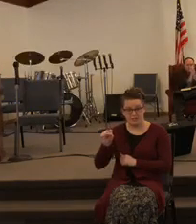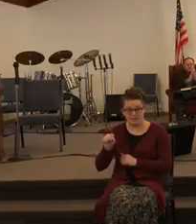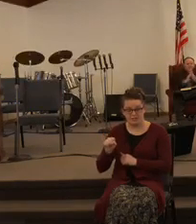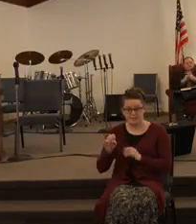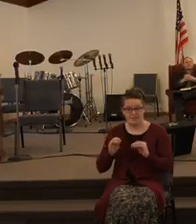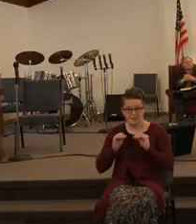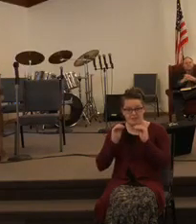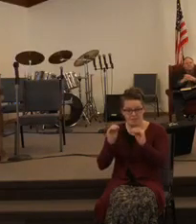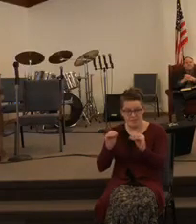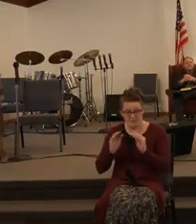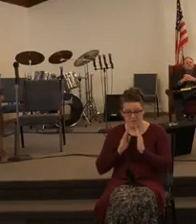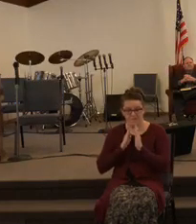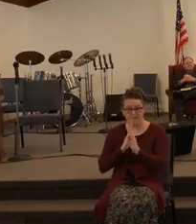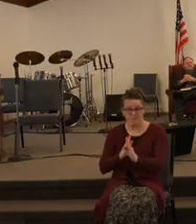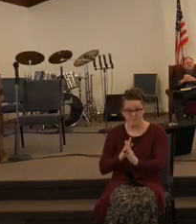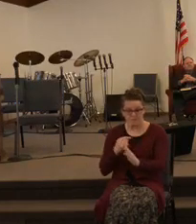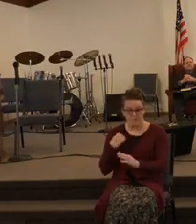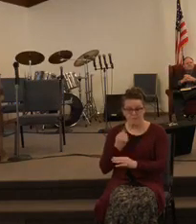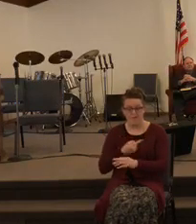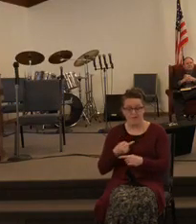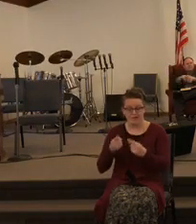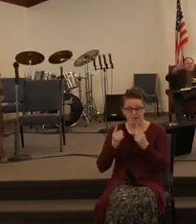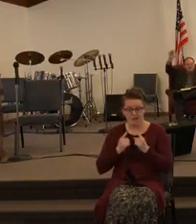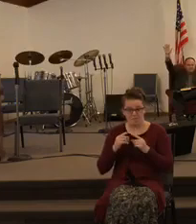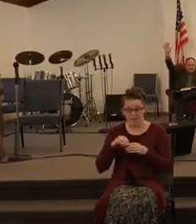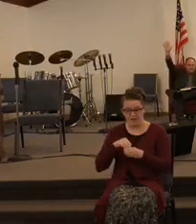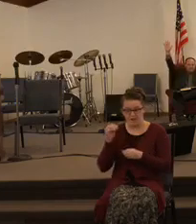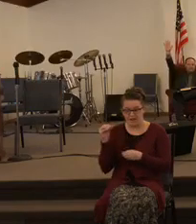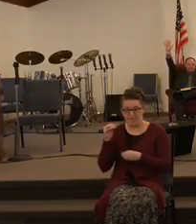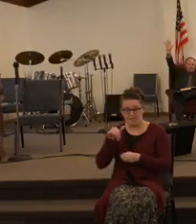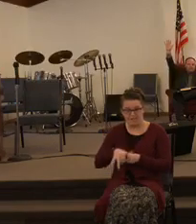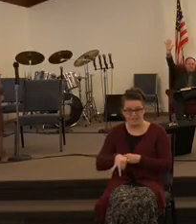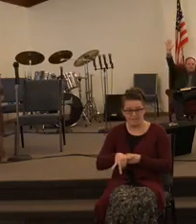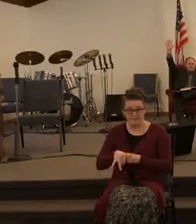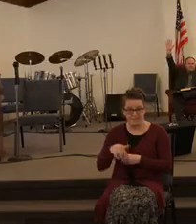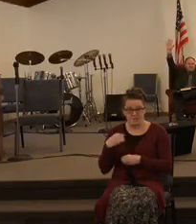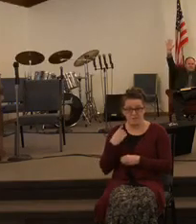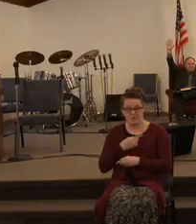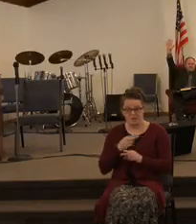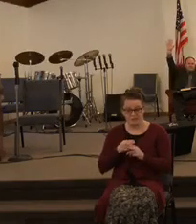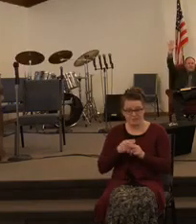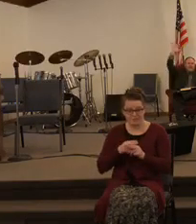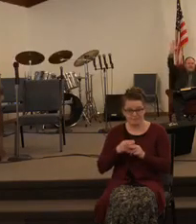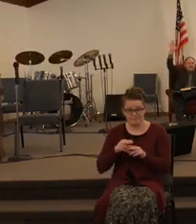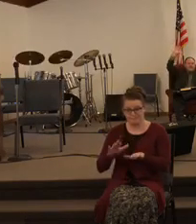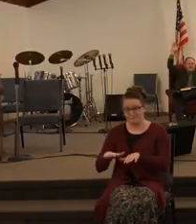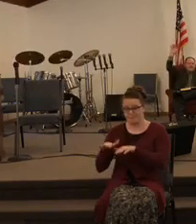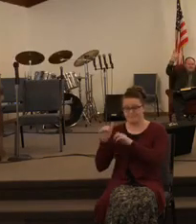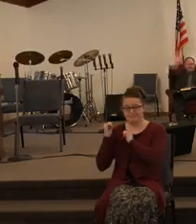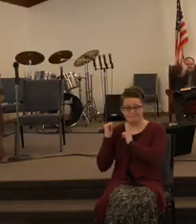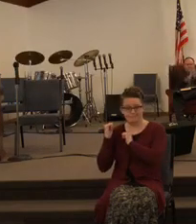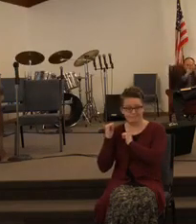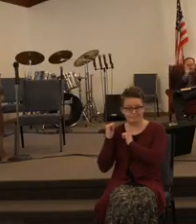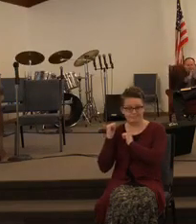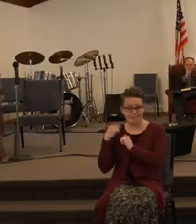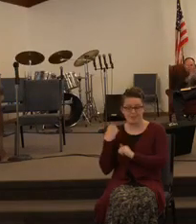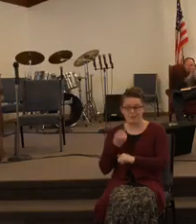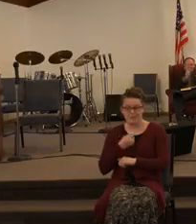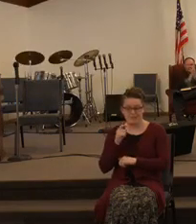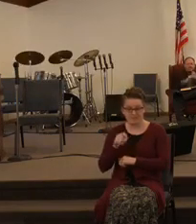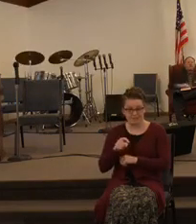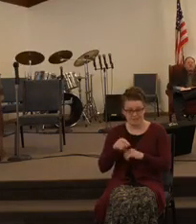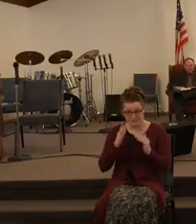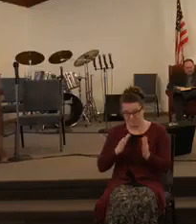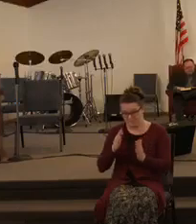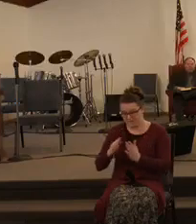say to the church we're coming out of the wilderness and we're soon going to leave it behind us and we just need to prepare for